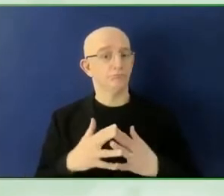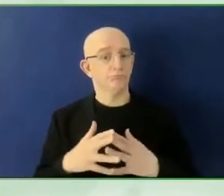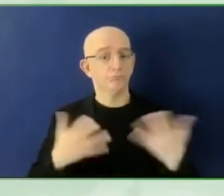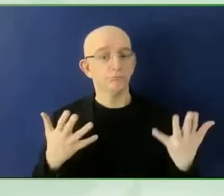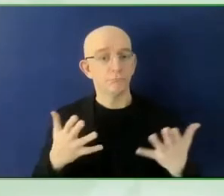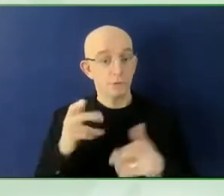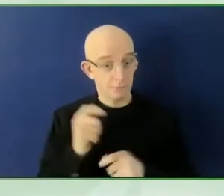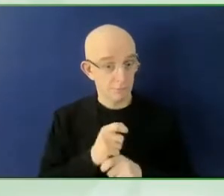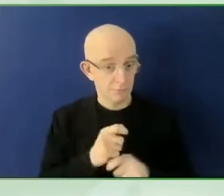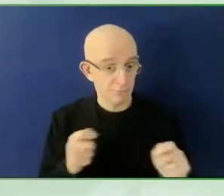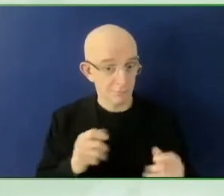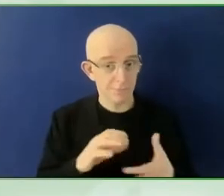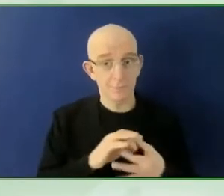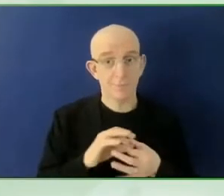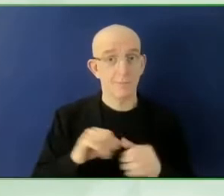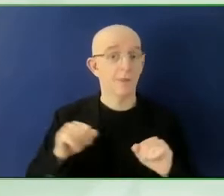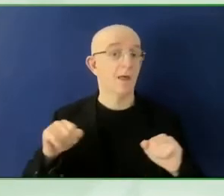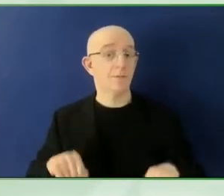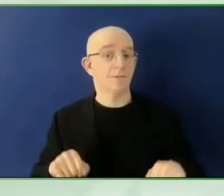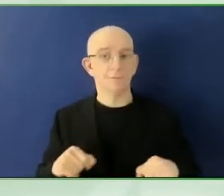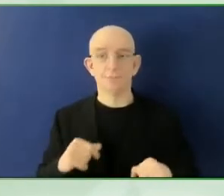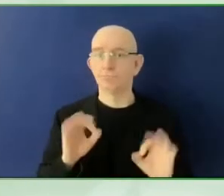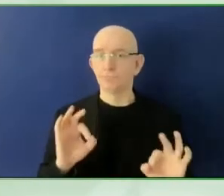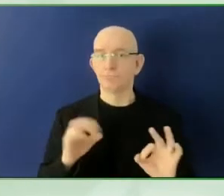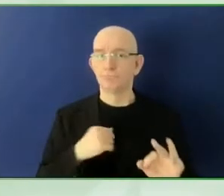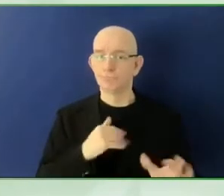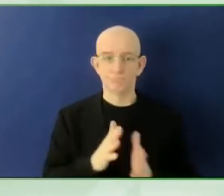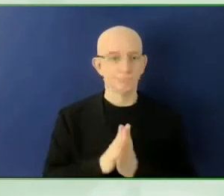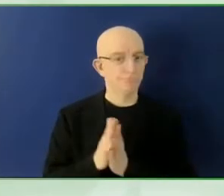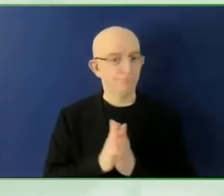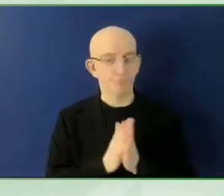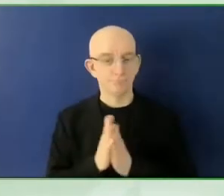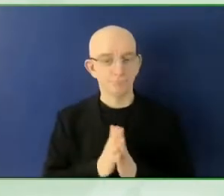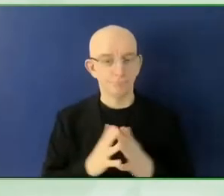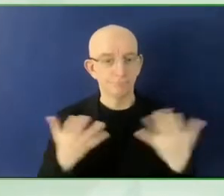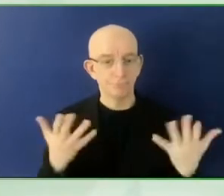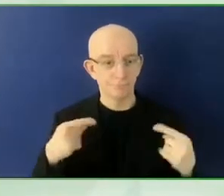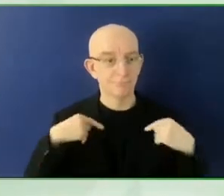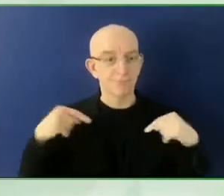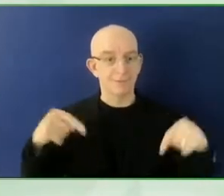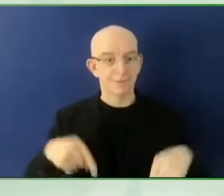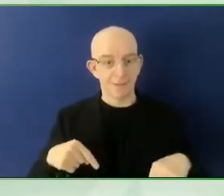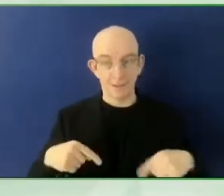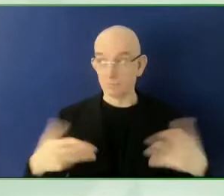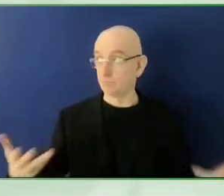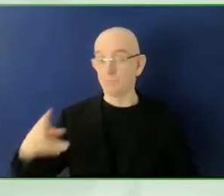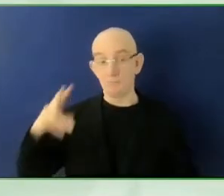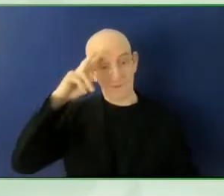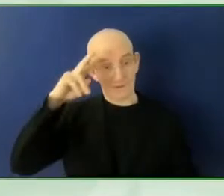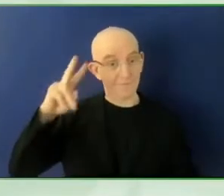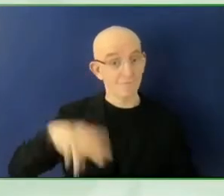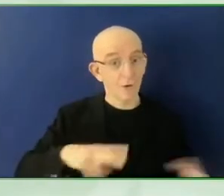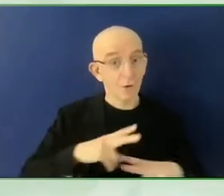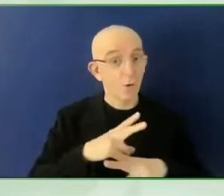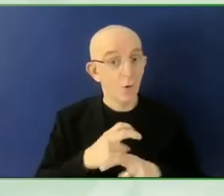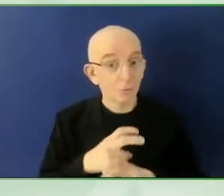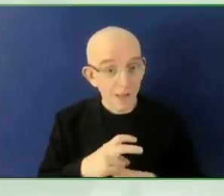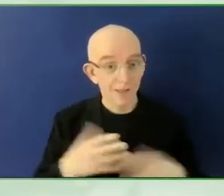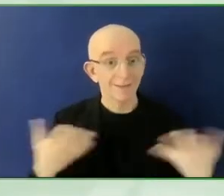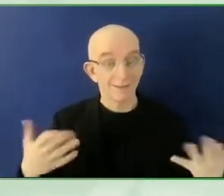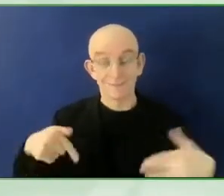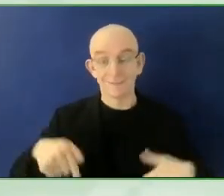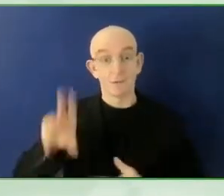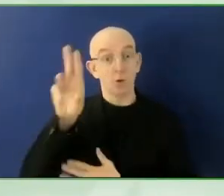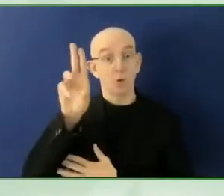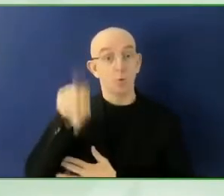where we have hundreds of people from around the world who are speakers who are at the very forefront of the disability movement,